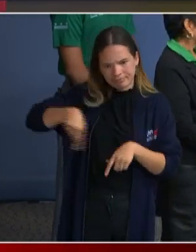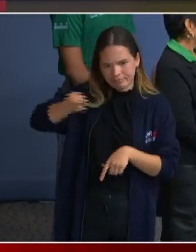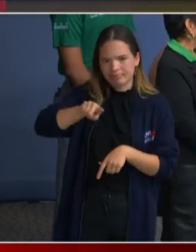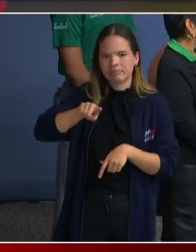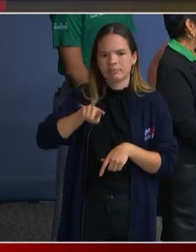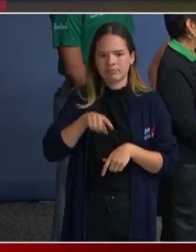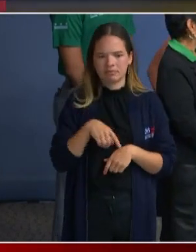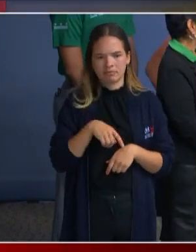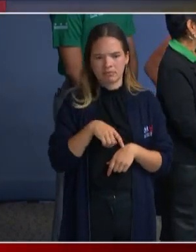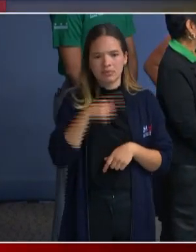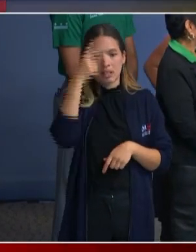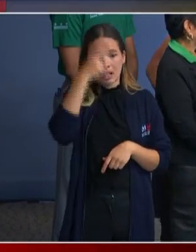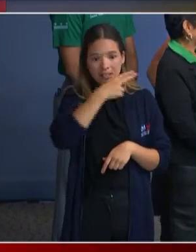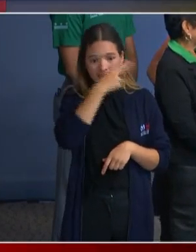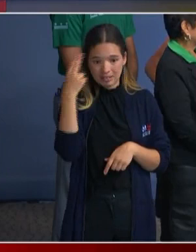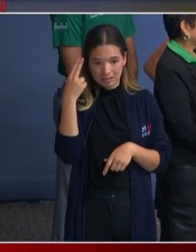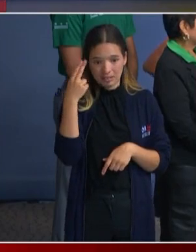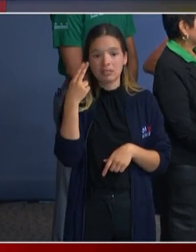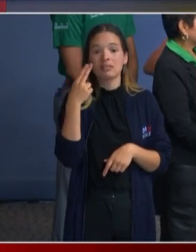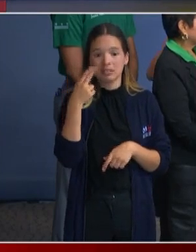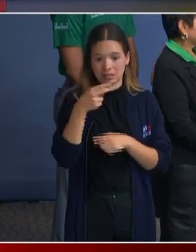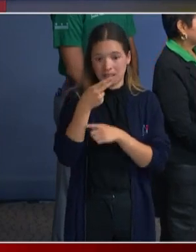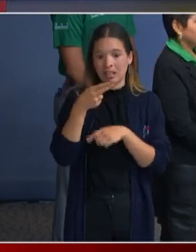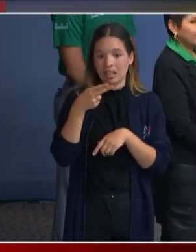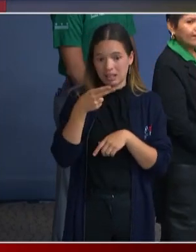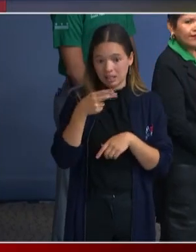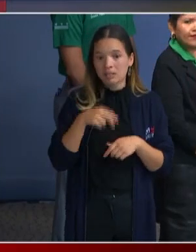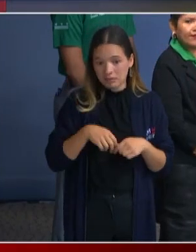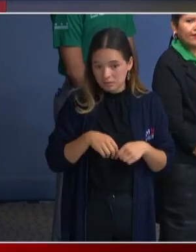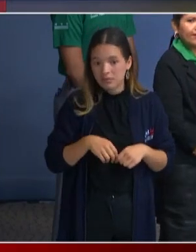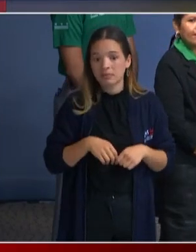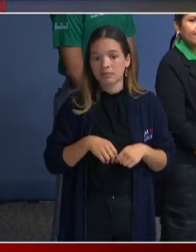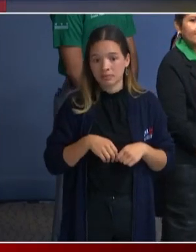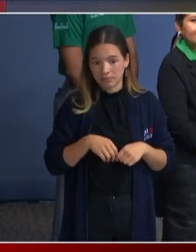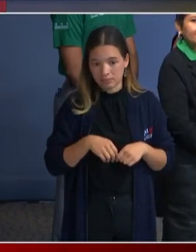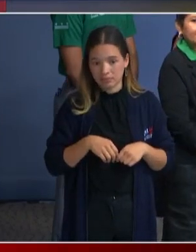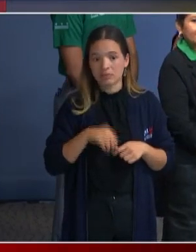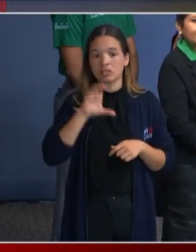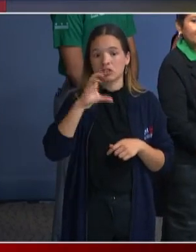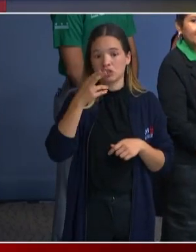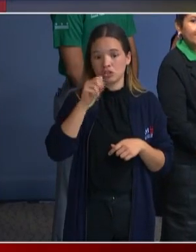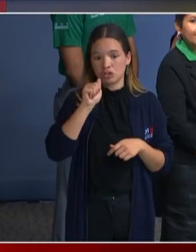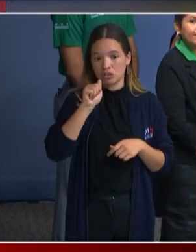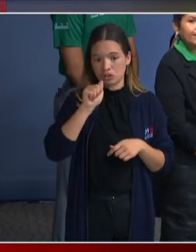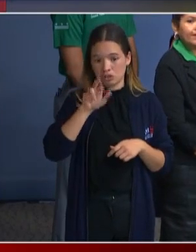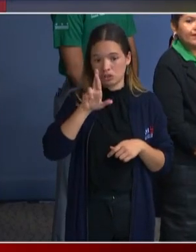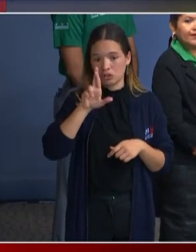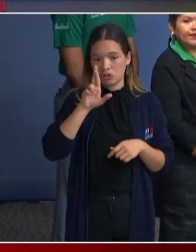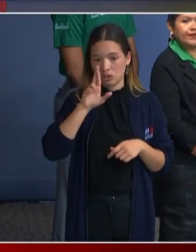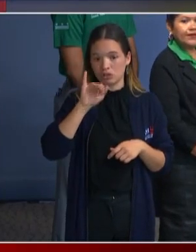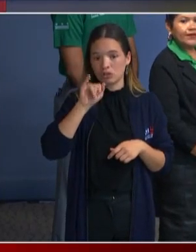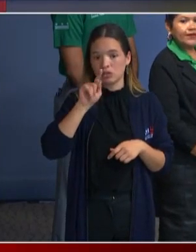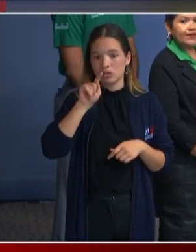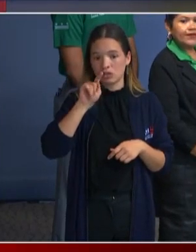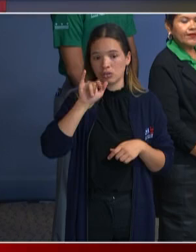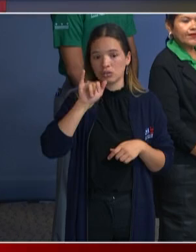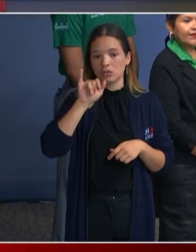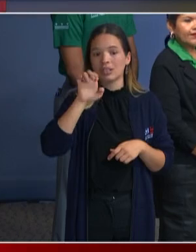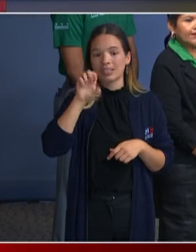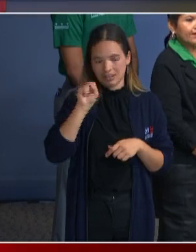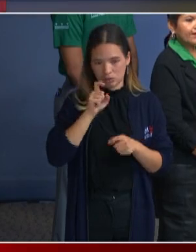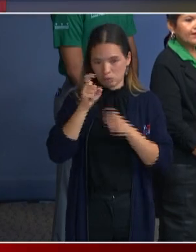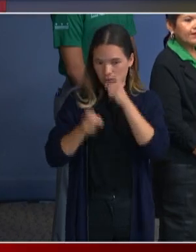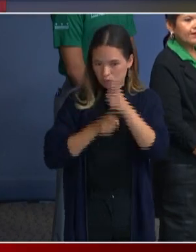Keresen. As I, as you've heard me say a number of times that we regardless